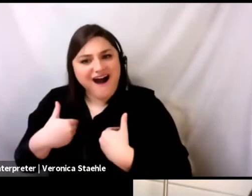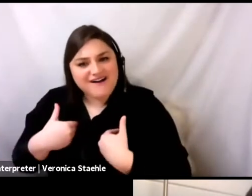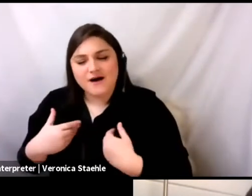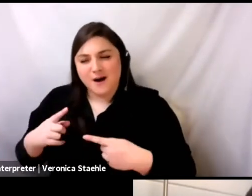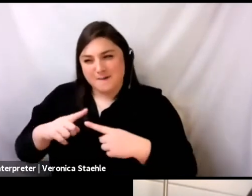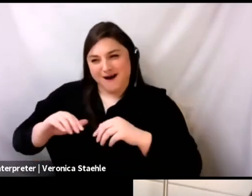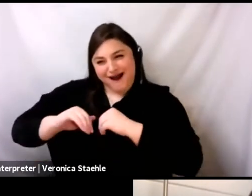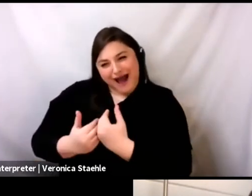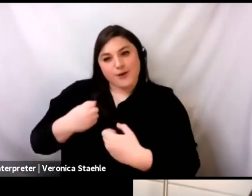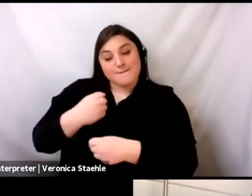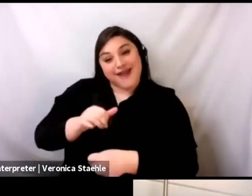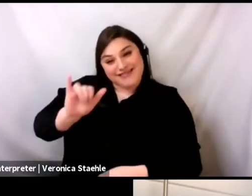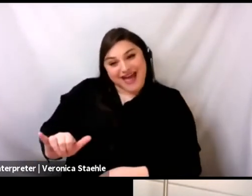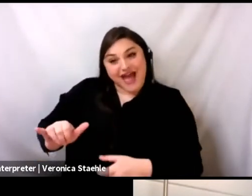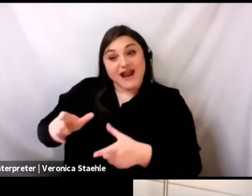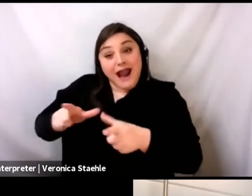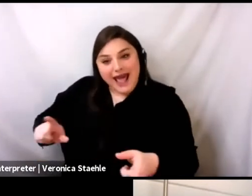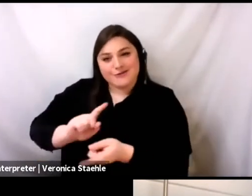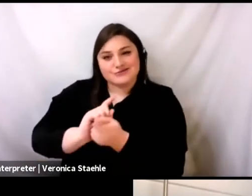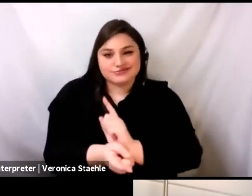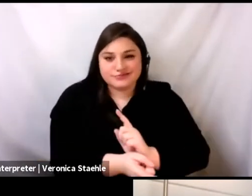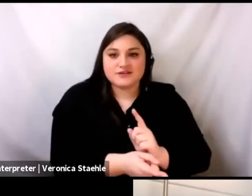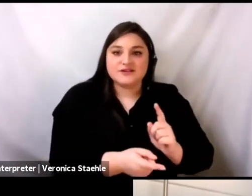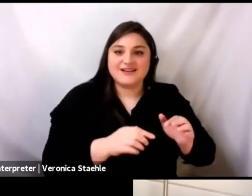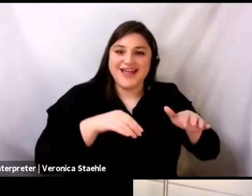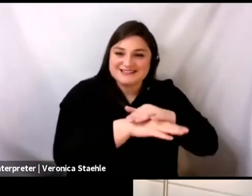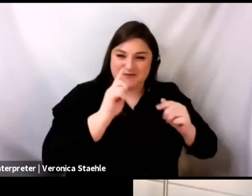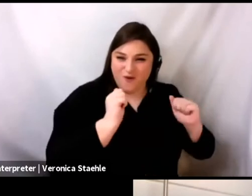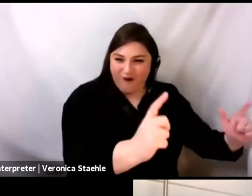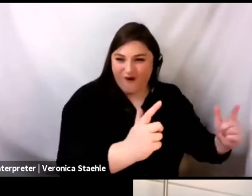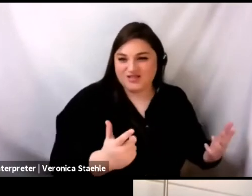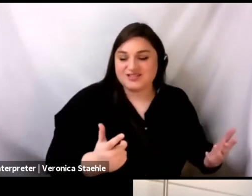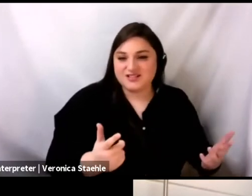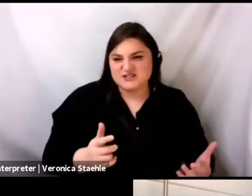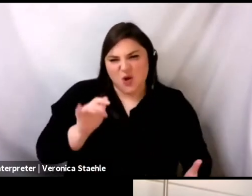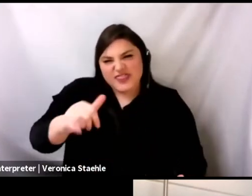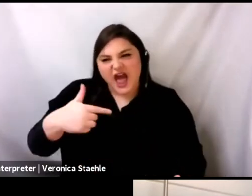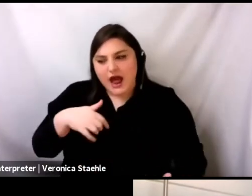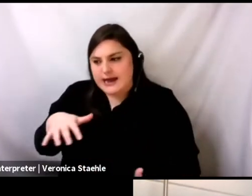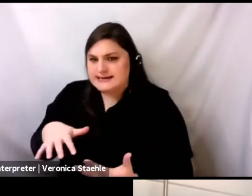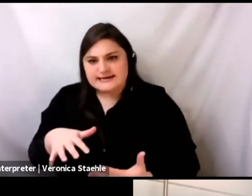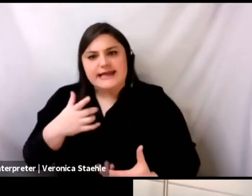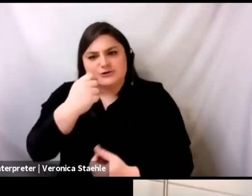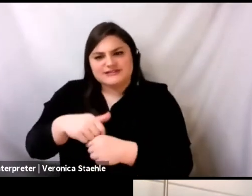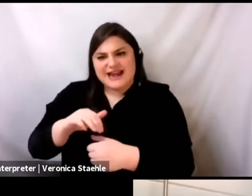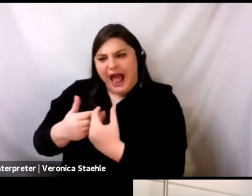like accessibility of journalism, for example. So, so that's something that I'm very interested in.